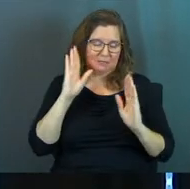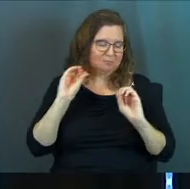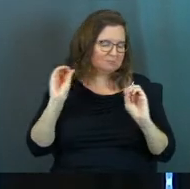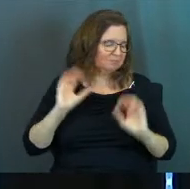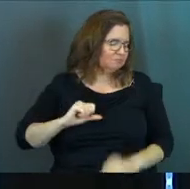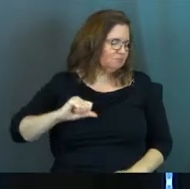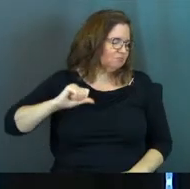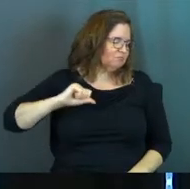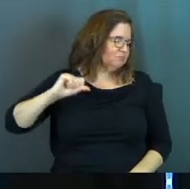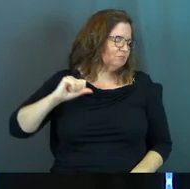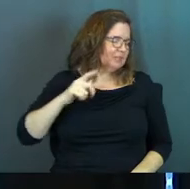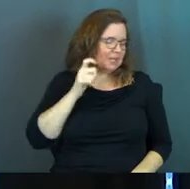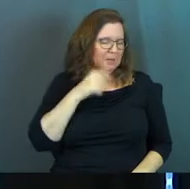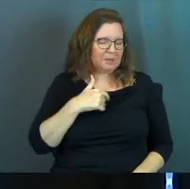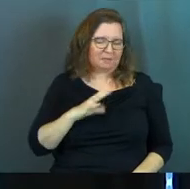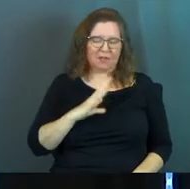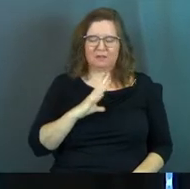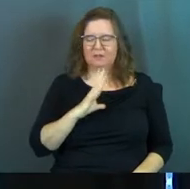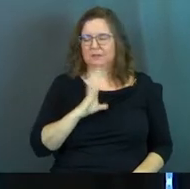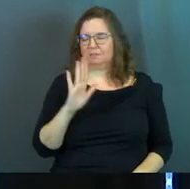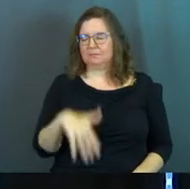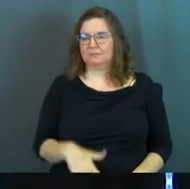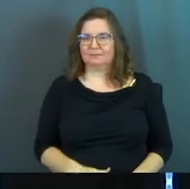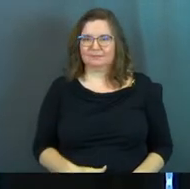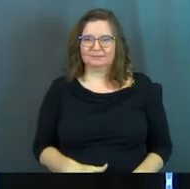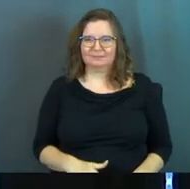You're like, not me, Pastor. Probably not. Probably not.